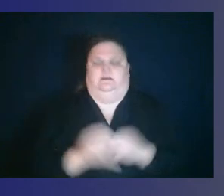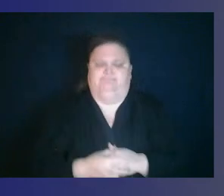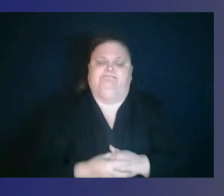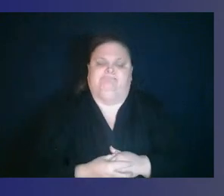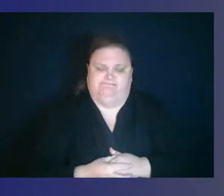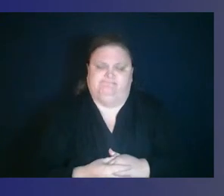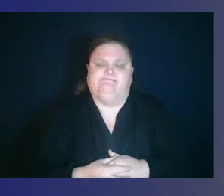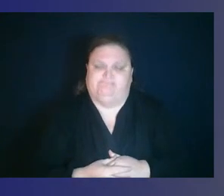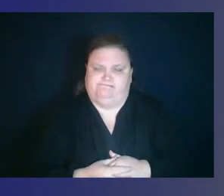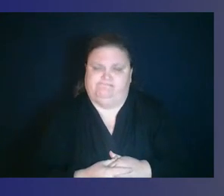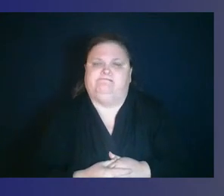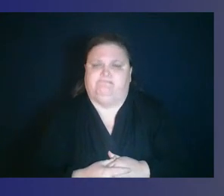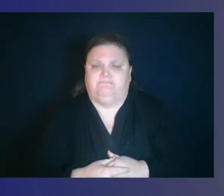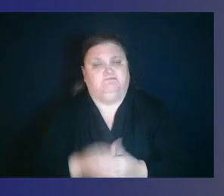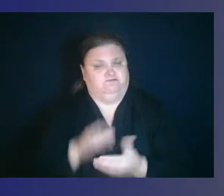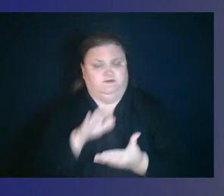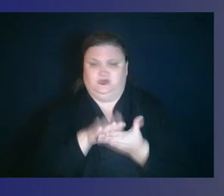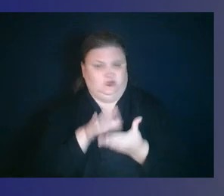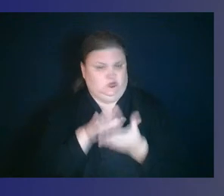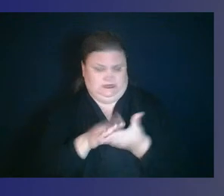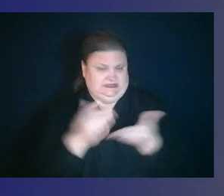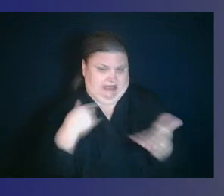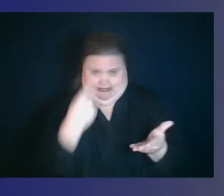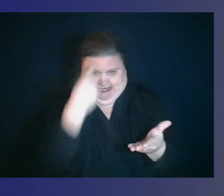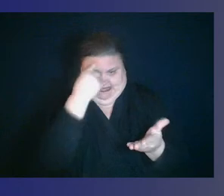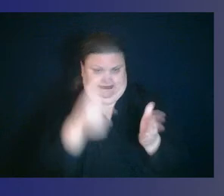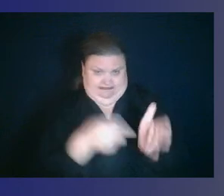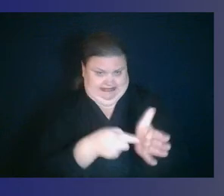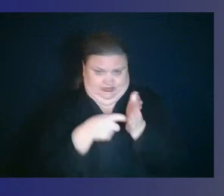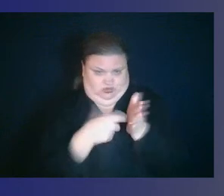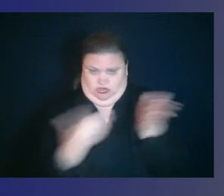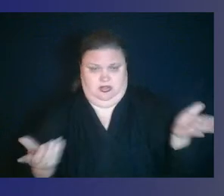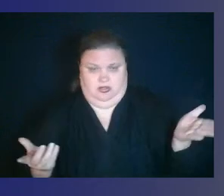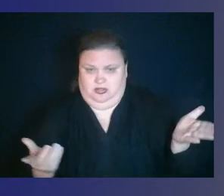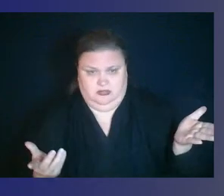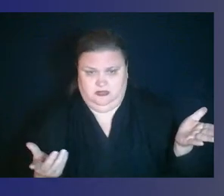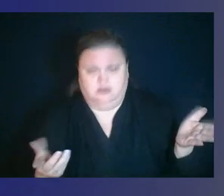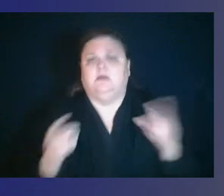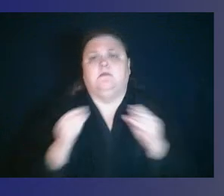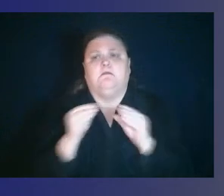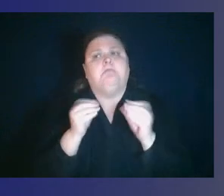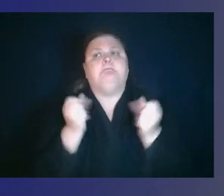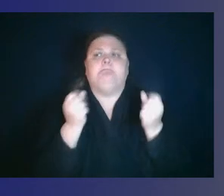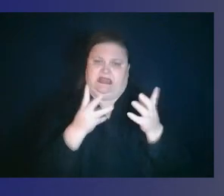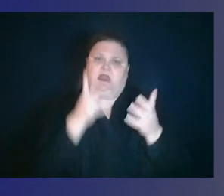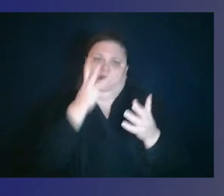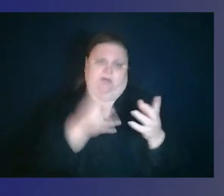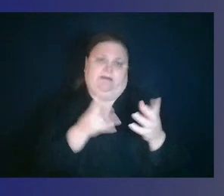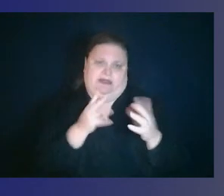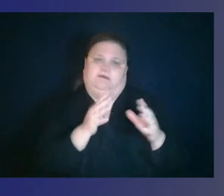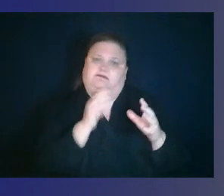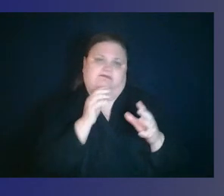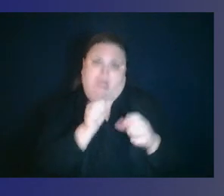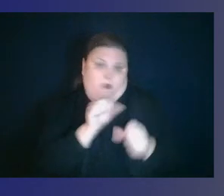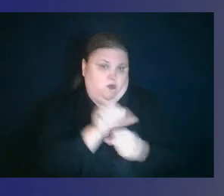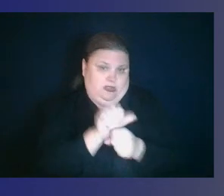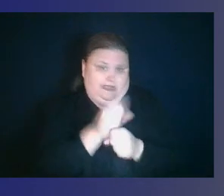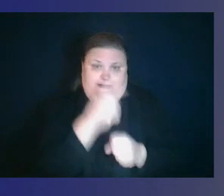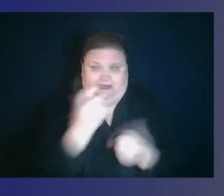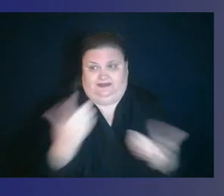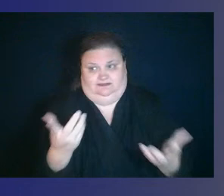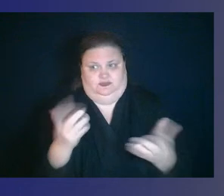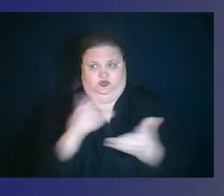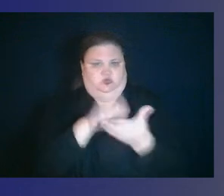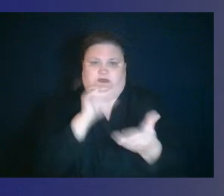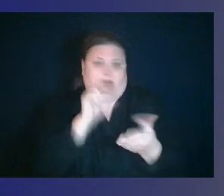I think schools are an essential service, and part of the reason many women are leaving the workforce is because they're not open, right? So let's think